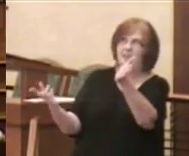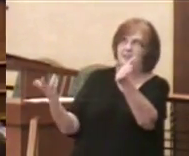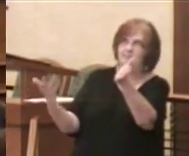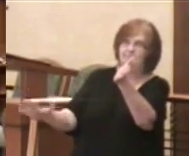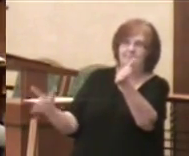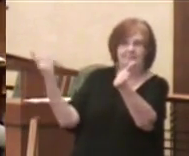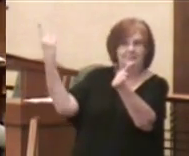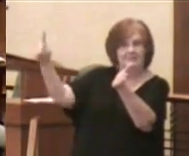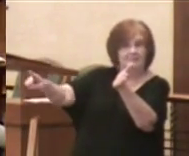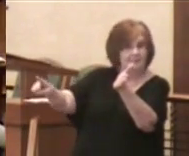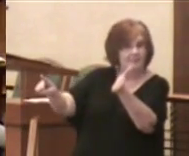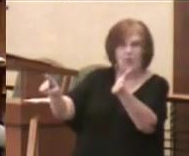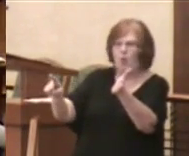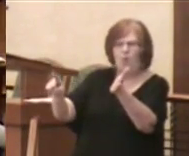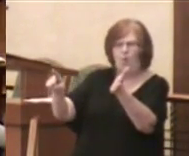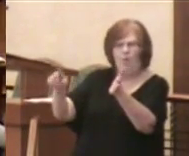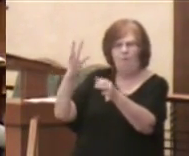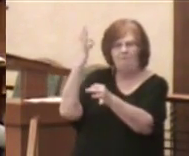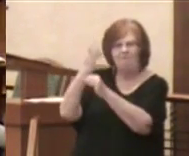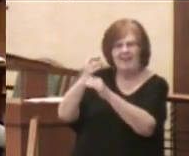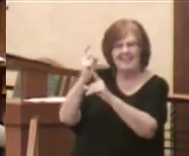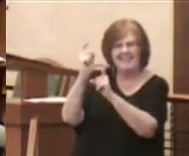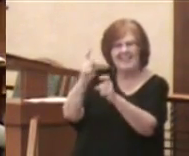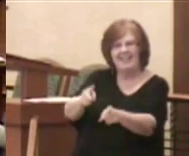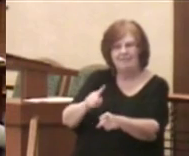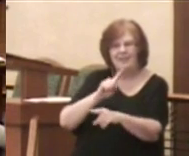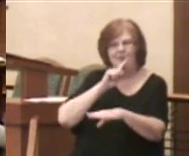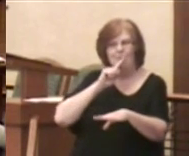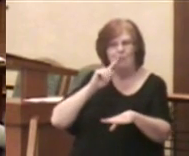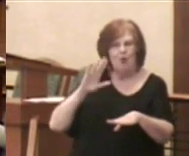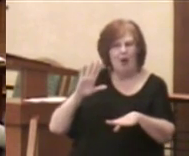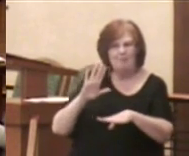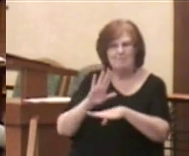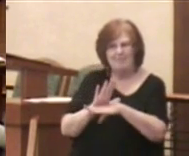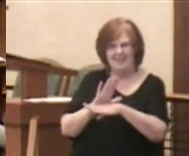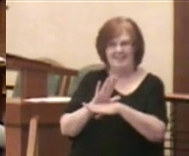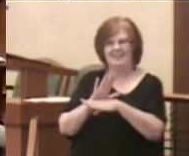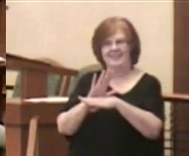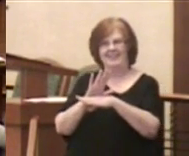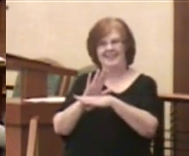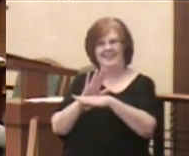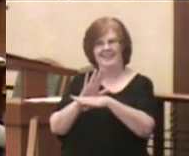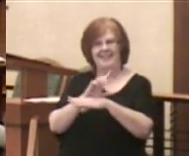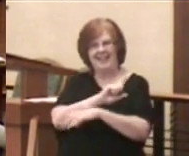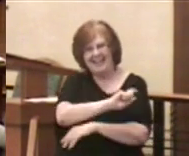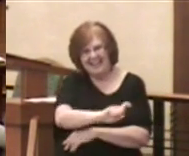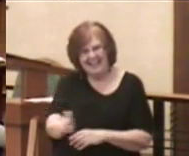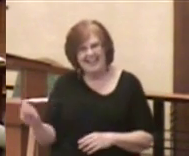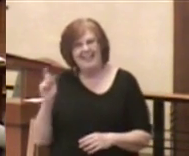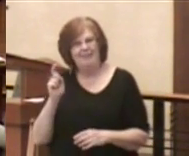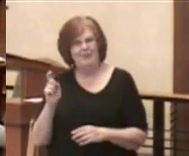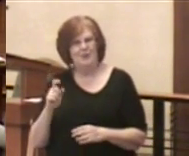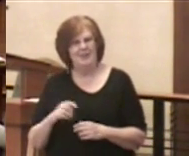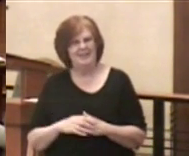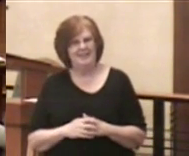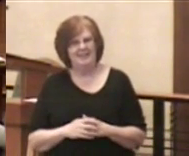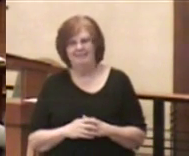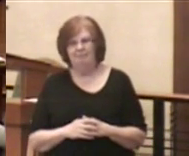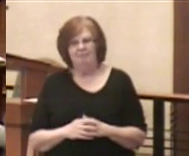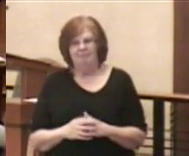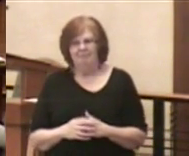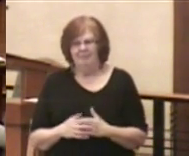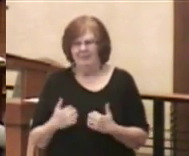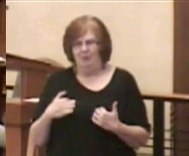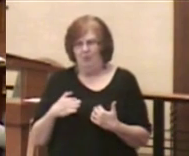Faith is a gift, a covenant, a promise given to us that we don't even